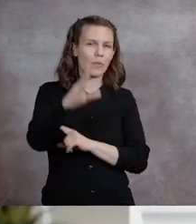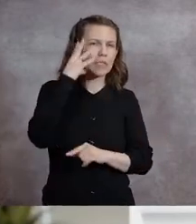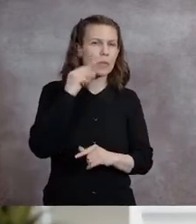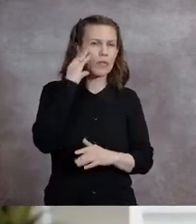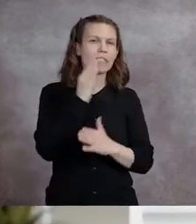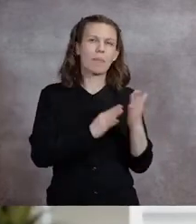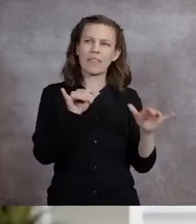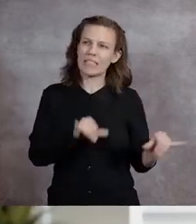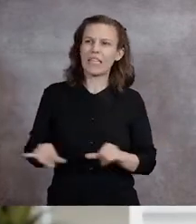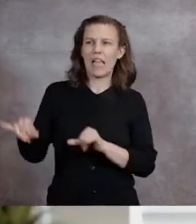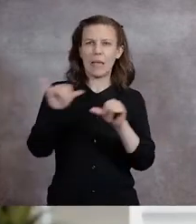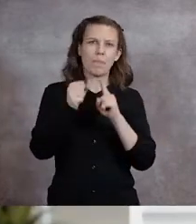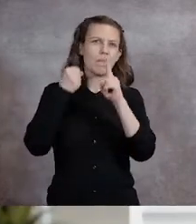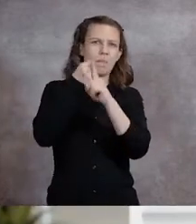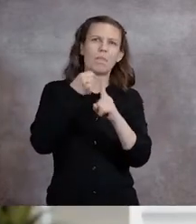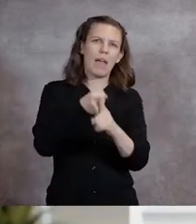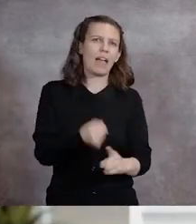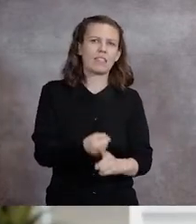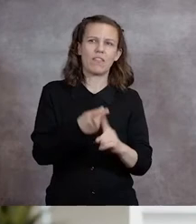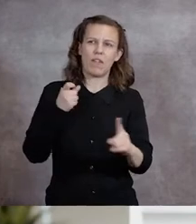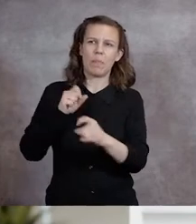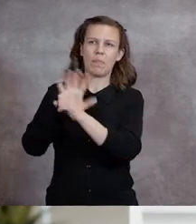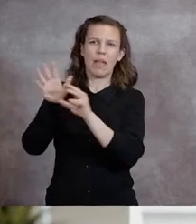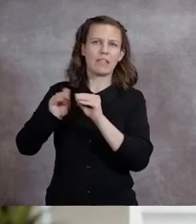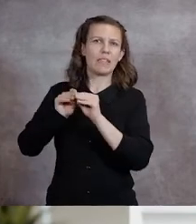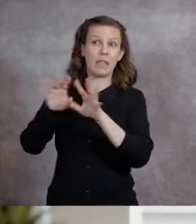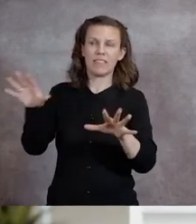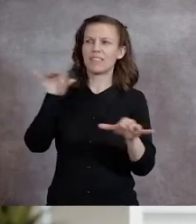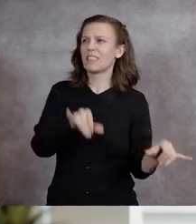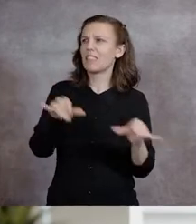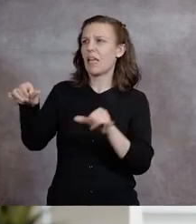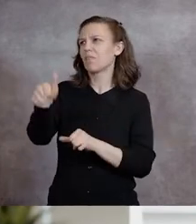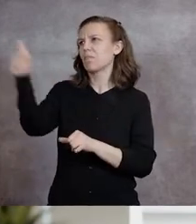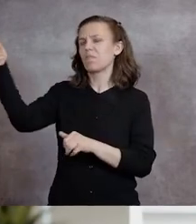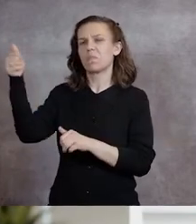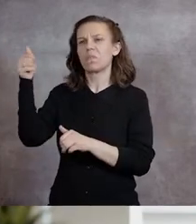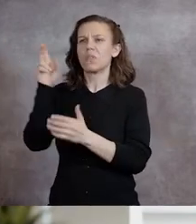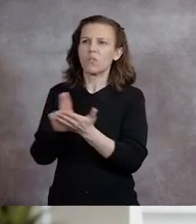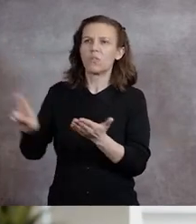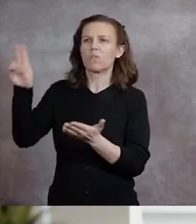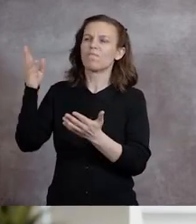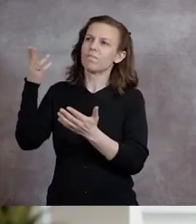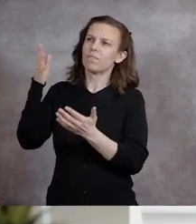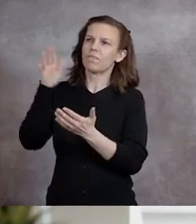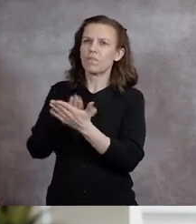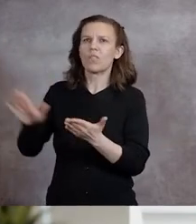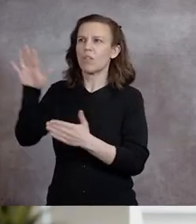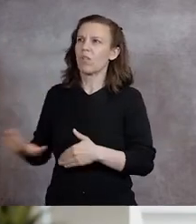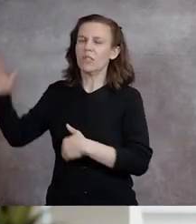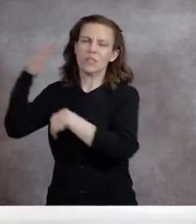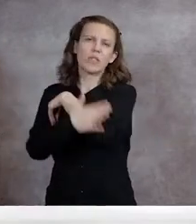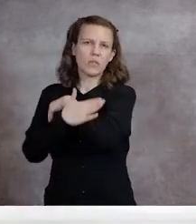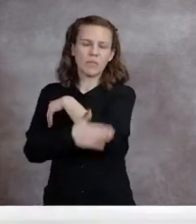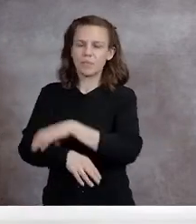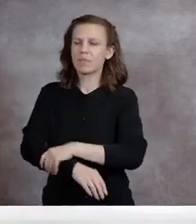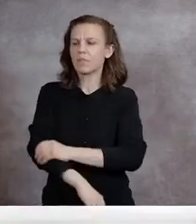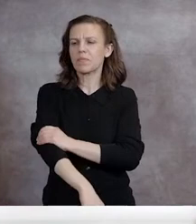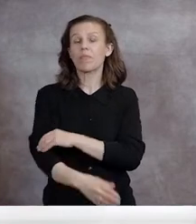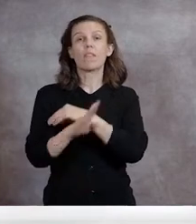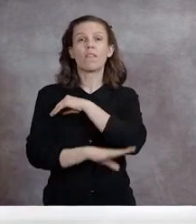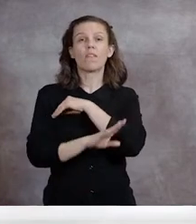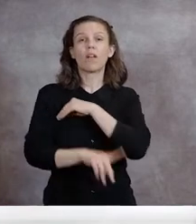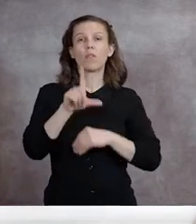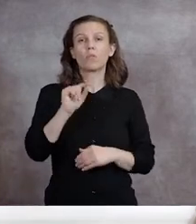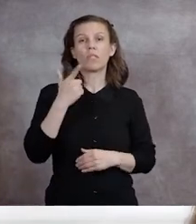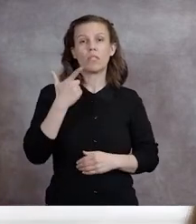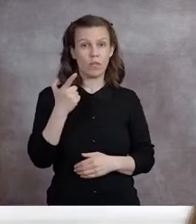we've also experienced some of the same impacts the pandemic has had on most U.S. post-secondary institutions. In fall